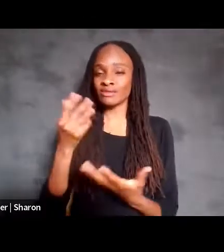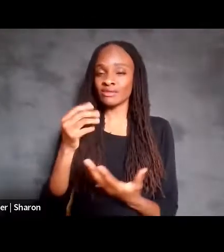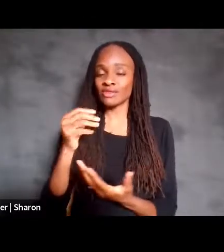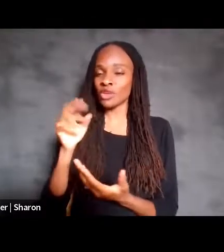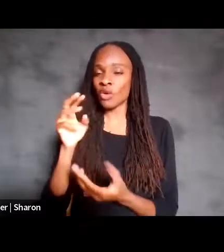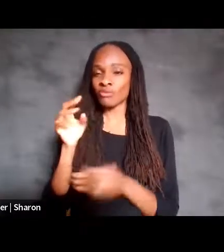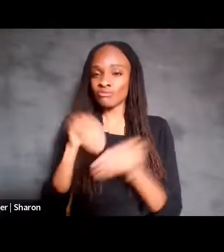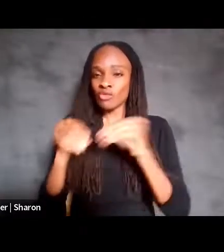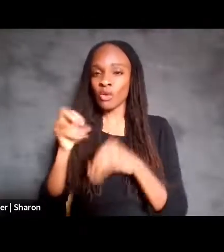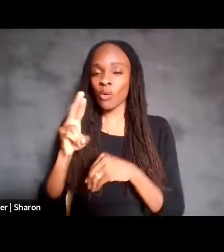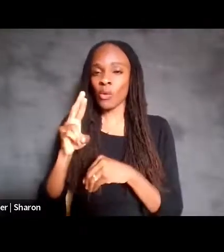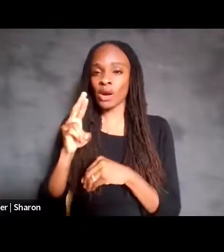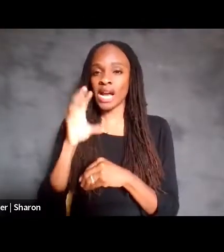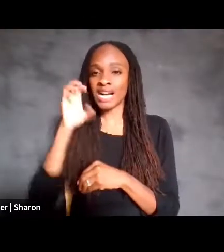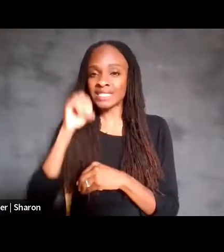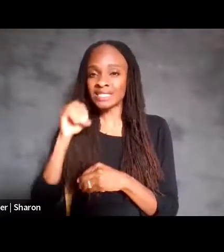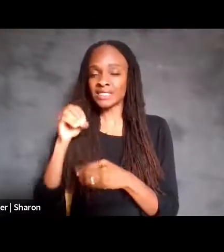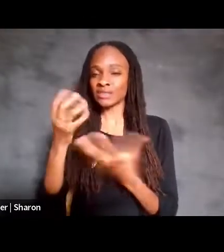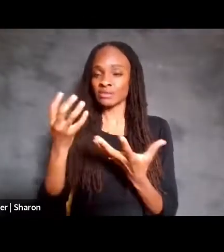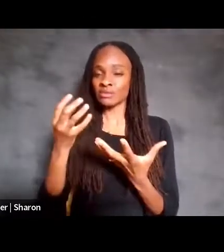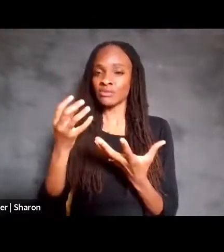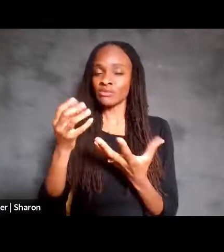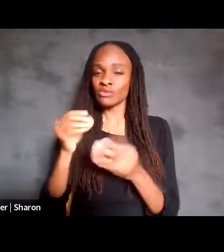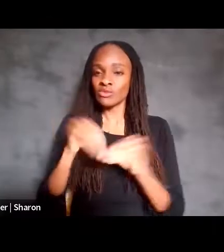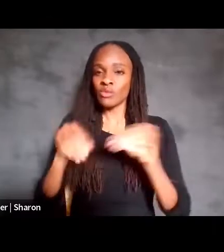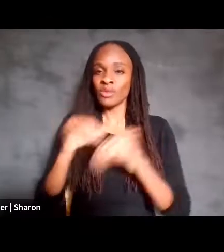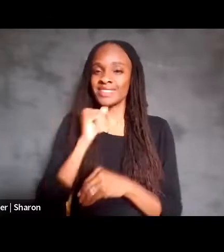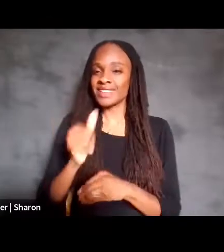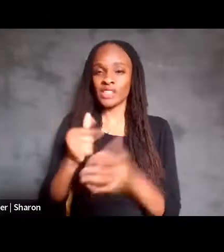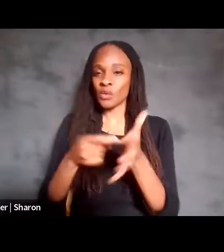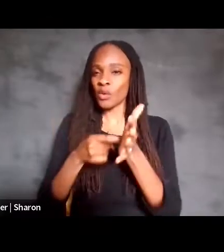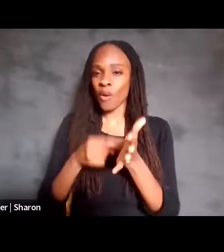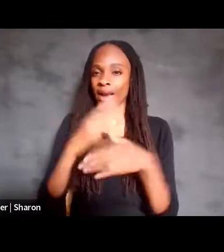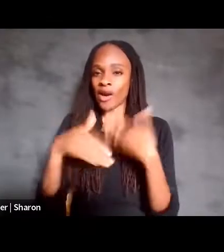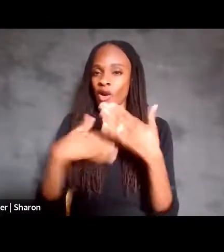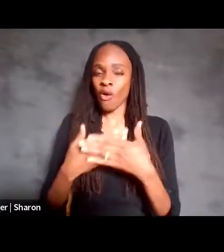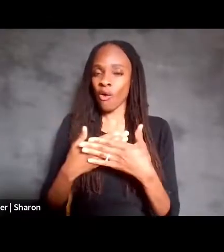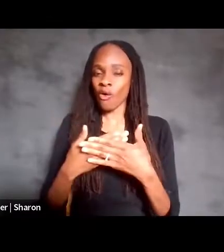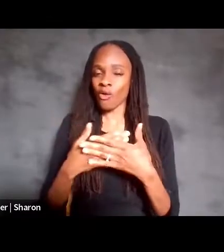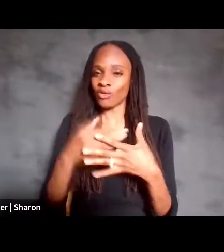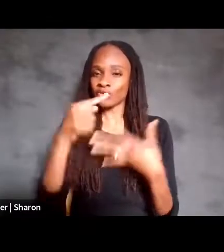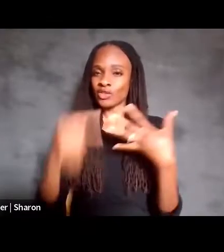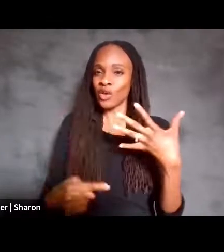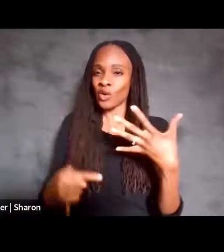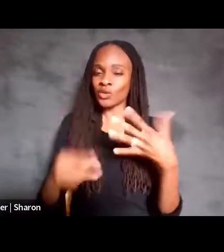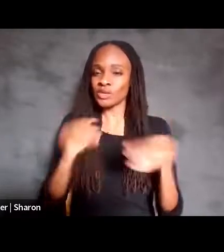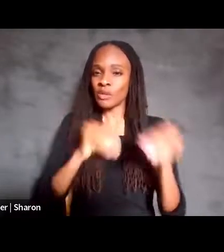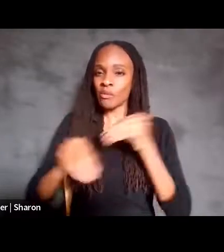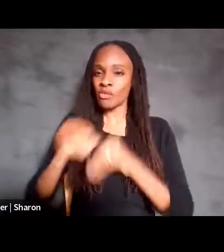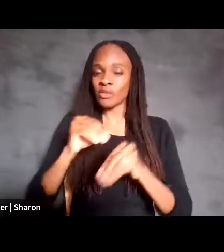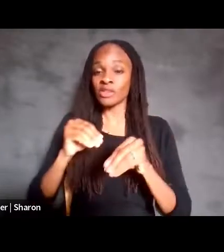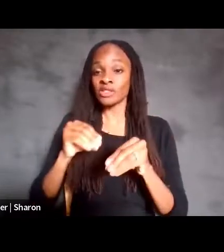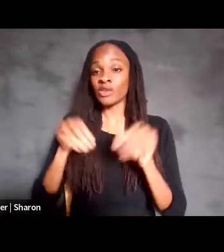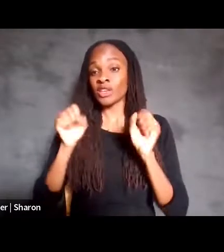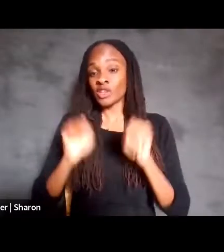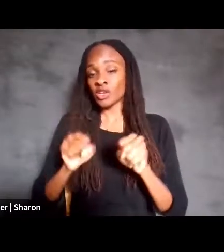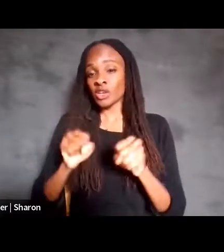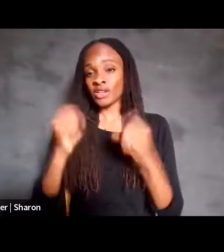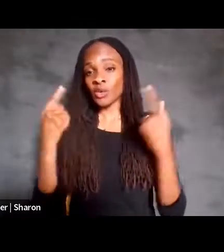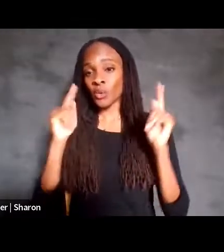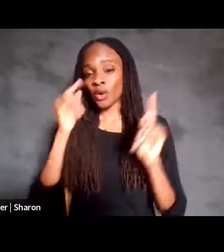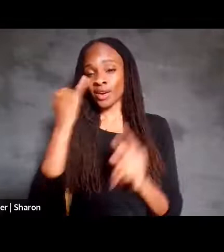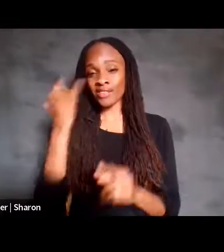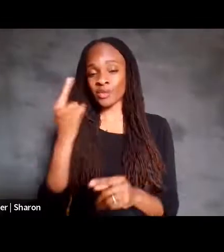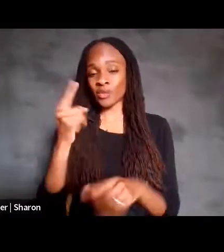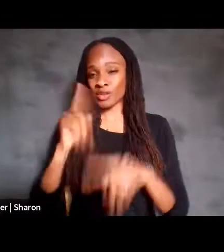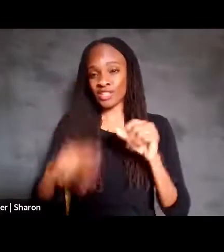that, it uses, it doesn't require on those movements. So, in theory, it would work if someone was unable to move